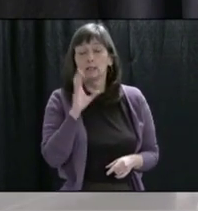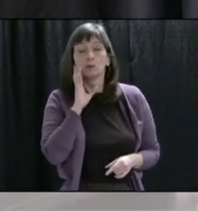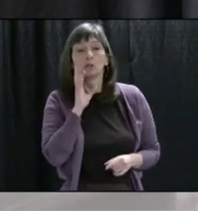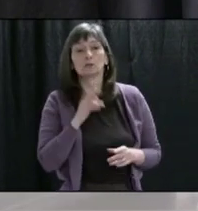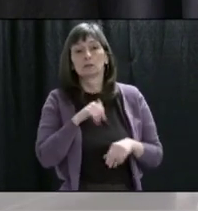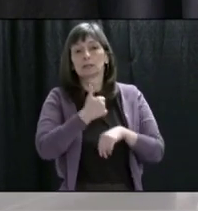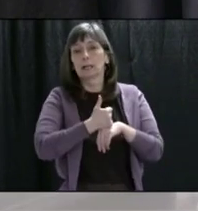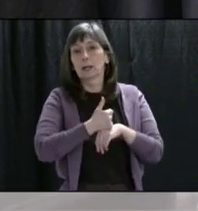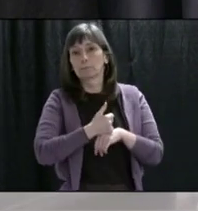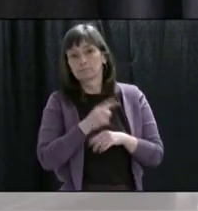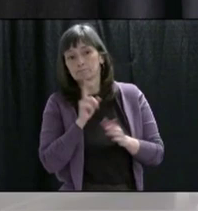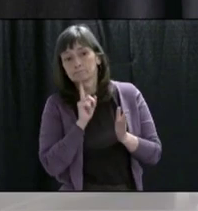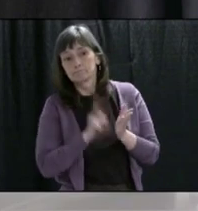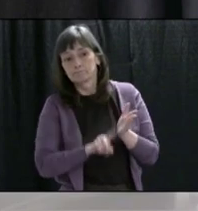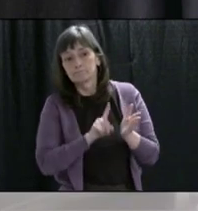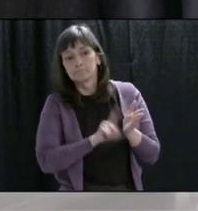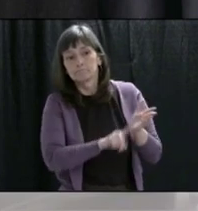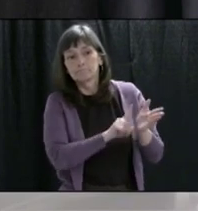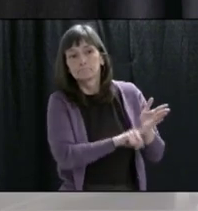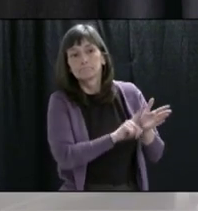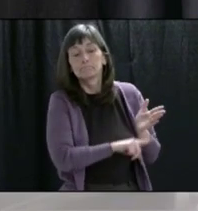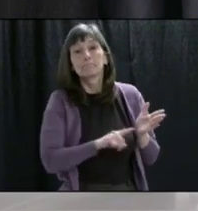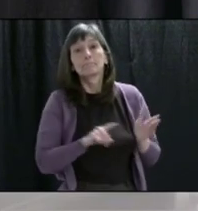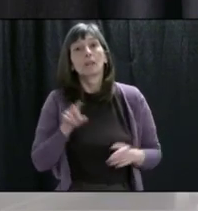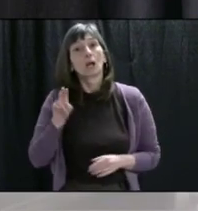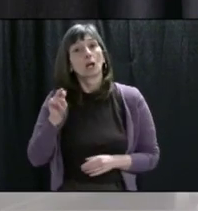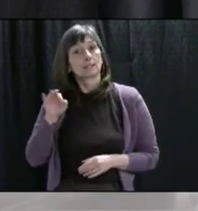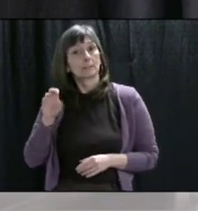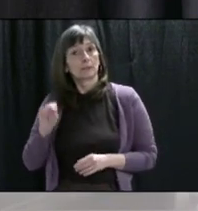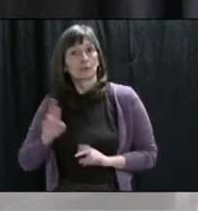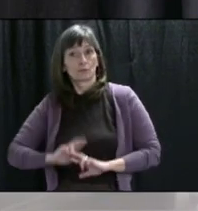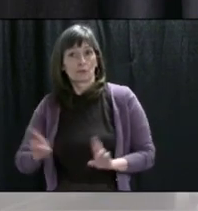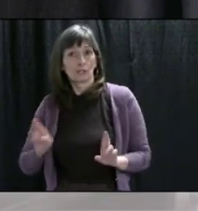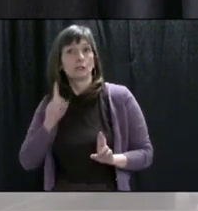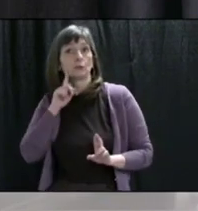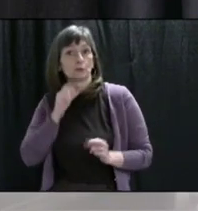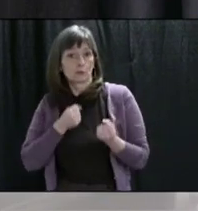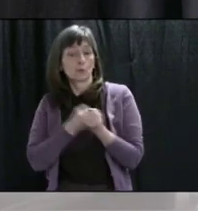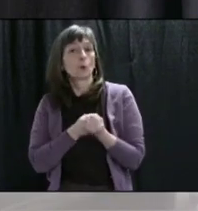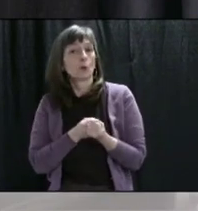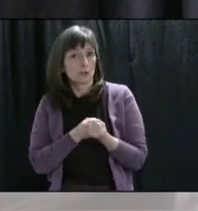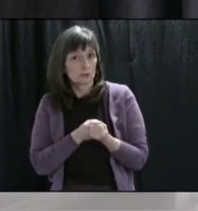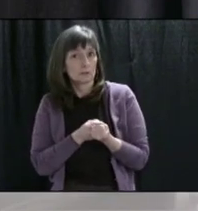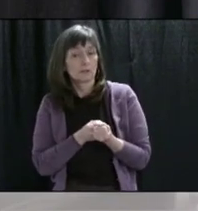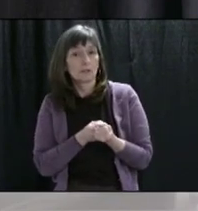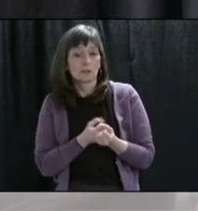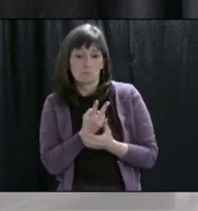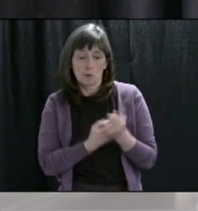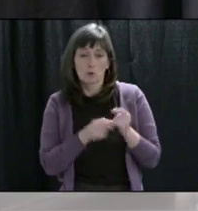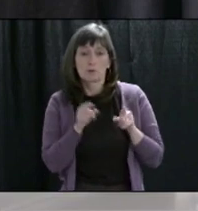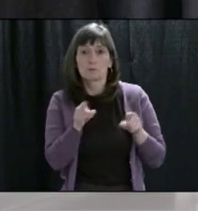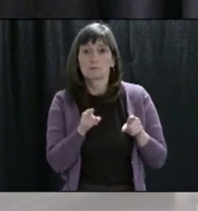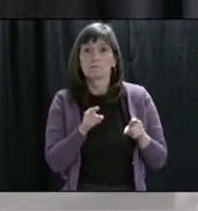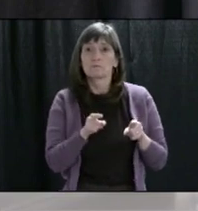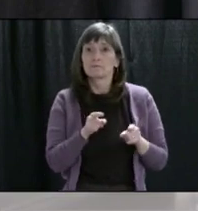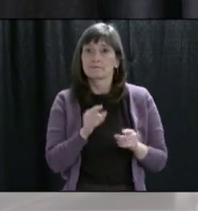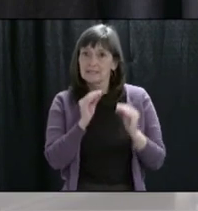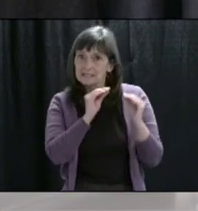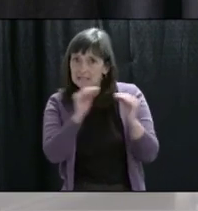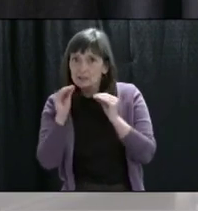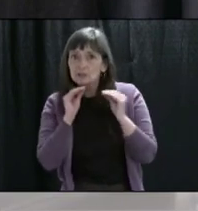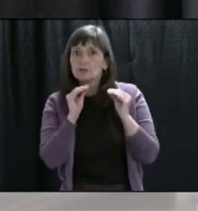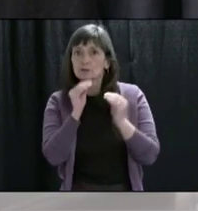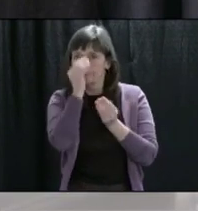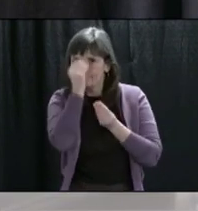ready to enforce those orders. They both agree that education and encouragement